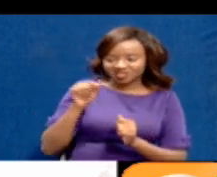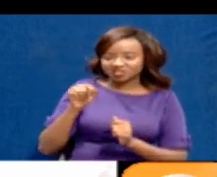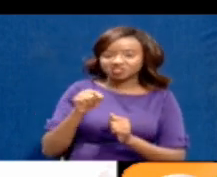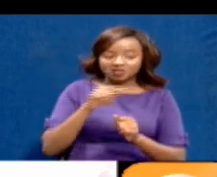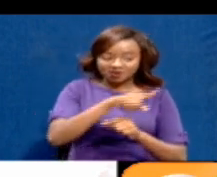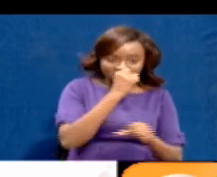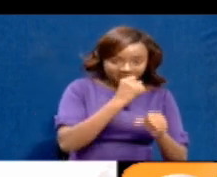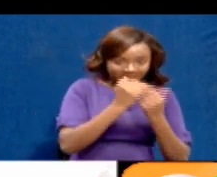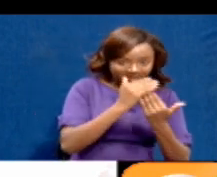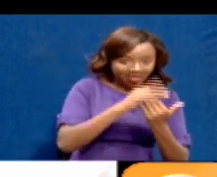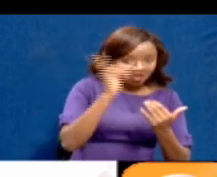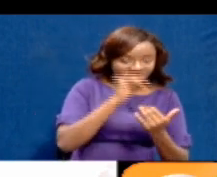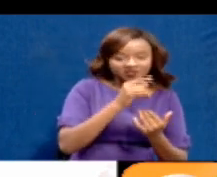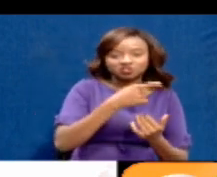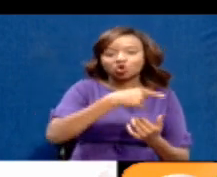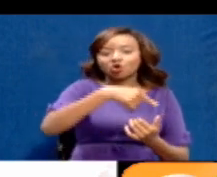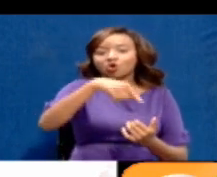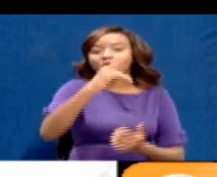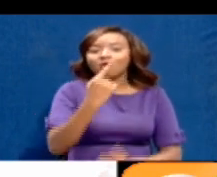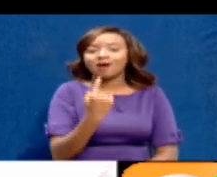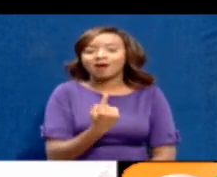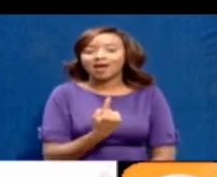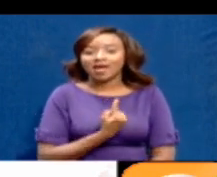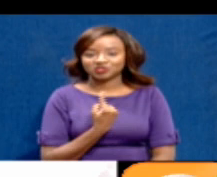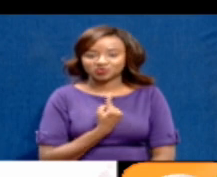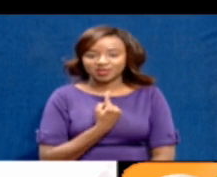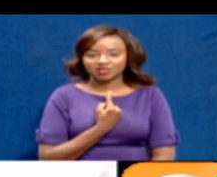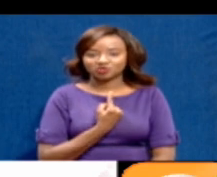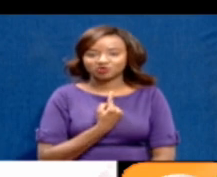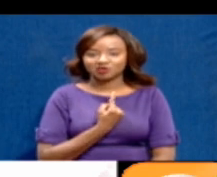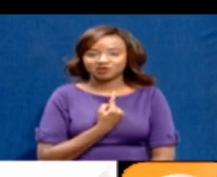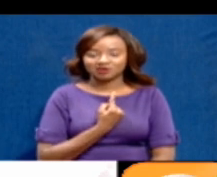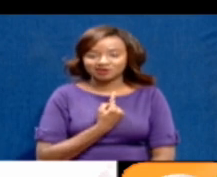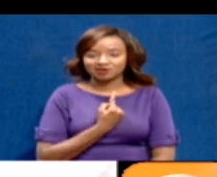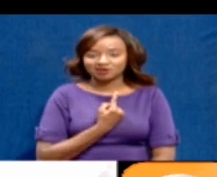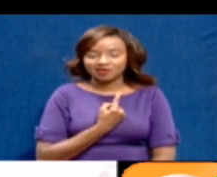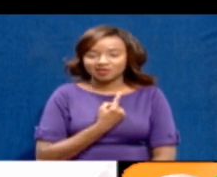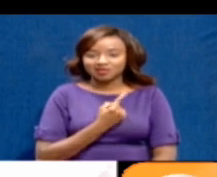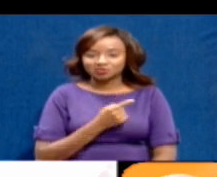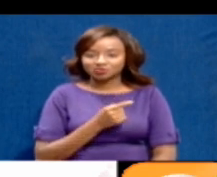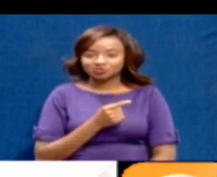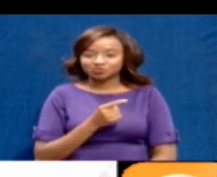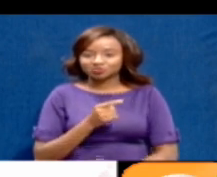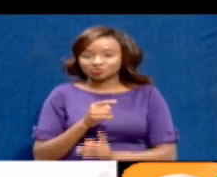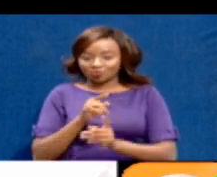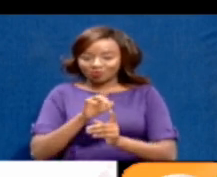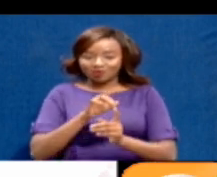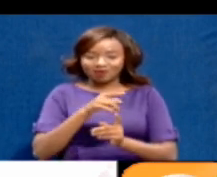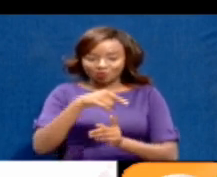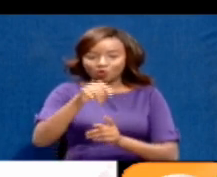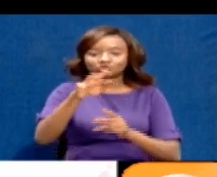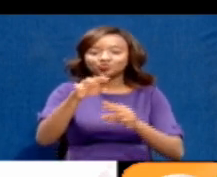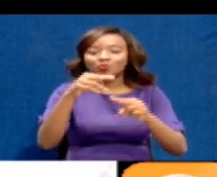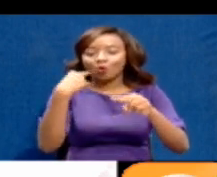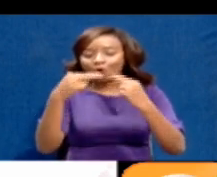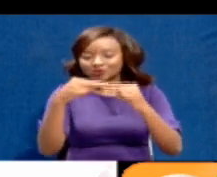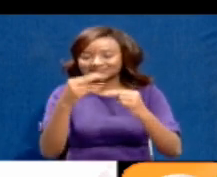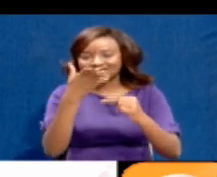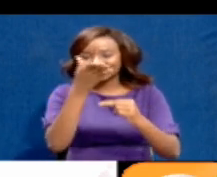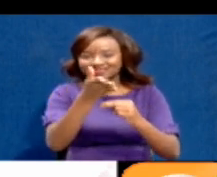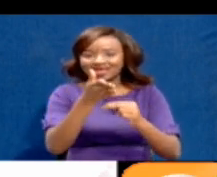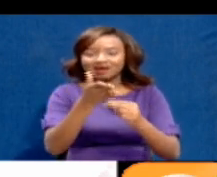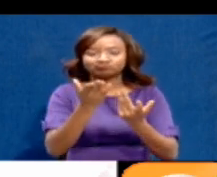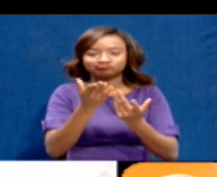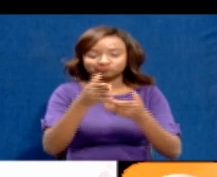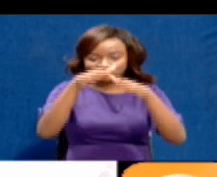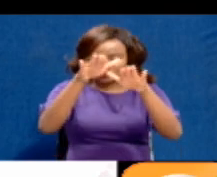where our frontline health workers, after they're done with the shift at the isolation center, they are taken to Temple